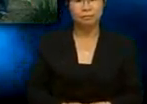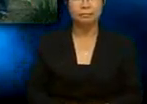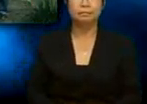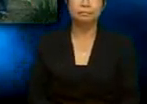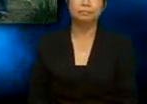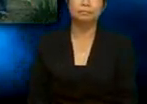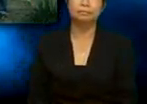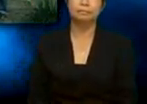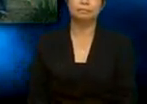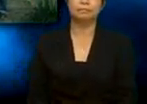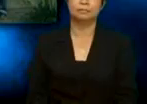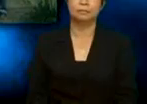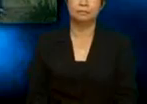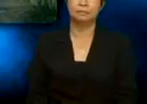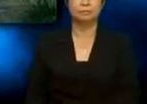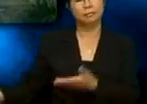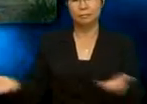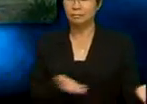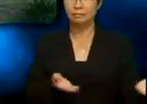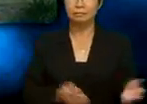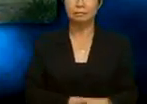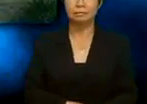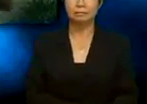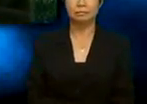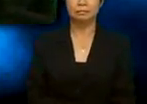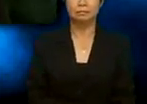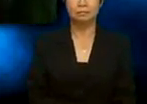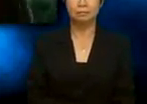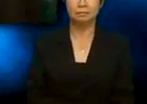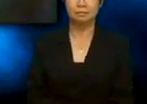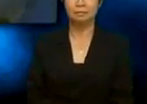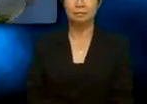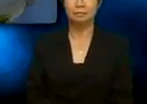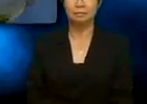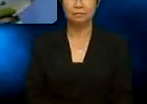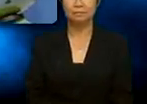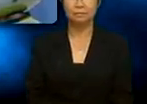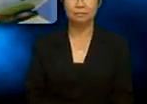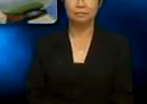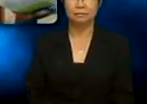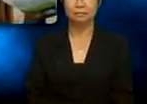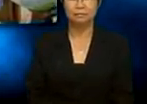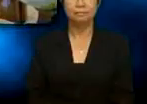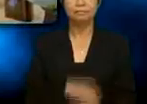Alright, let's get out here. talking about Sarah. Mmm. don't believe her tomorrow. Please stop. www